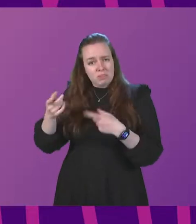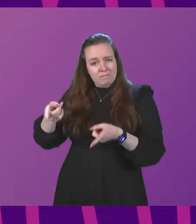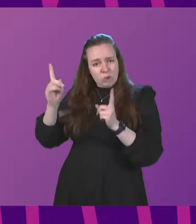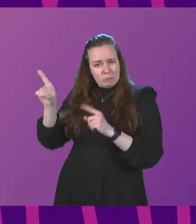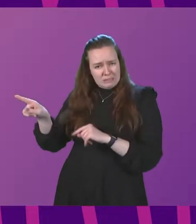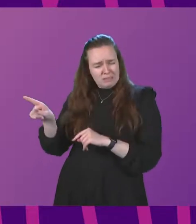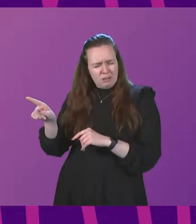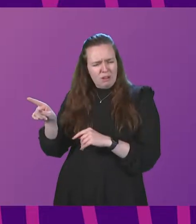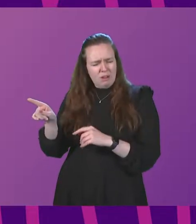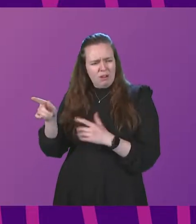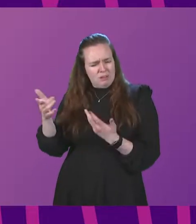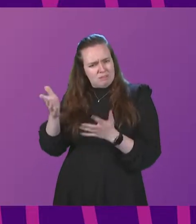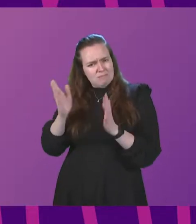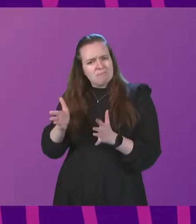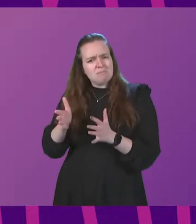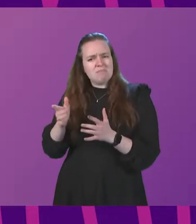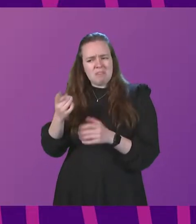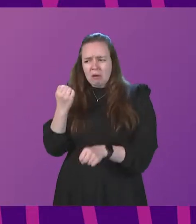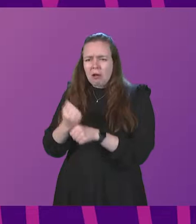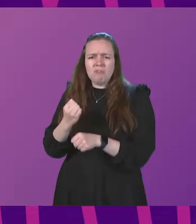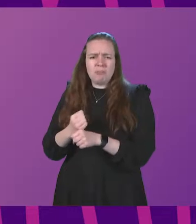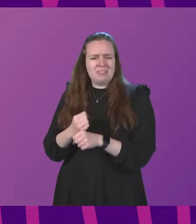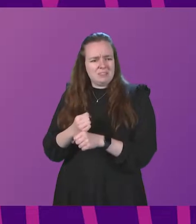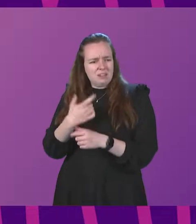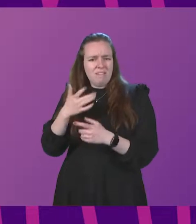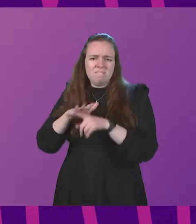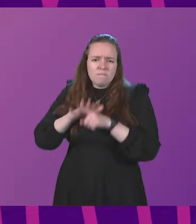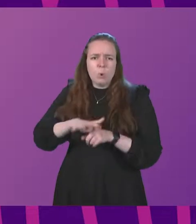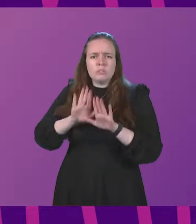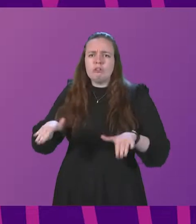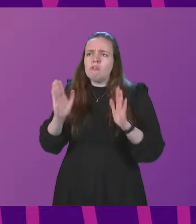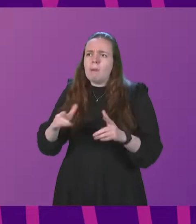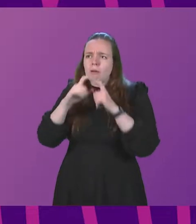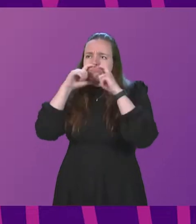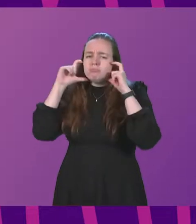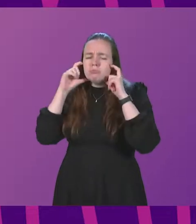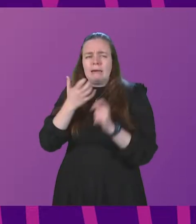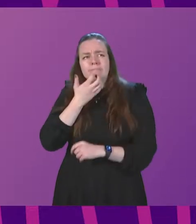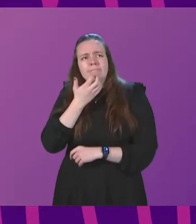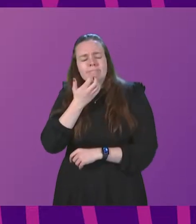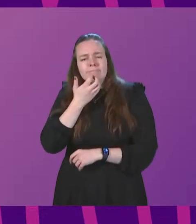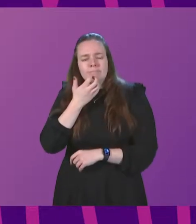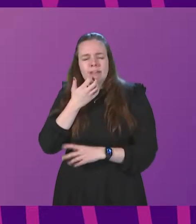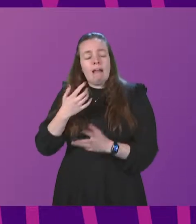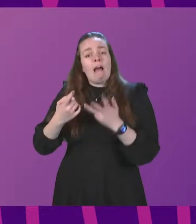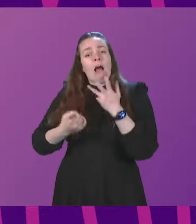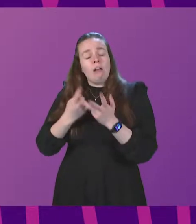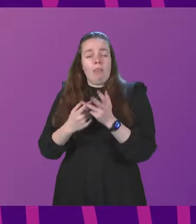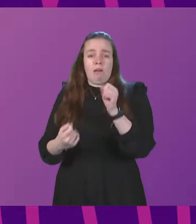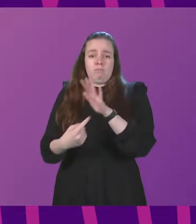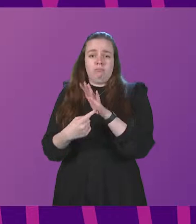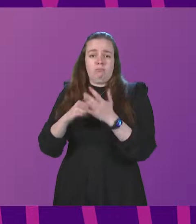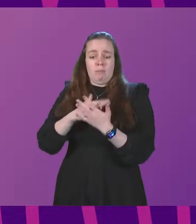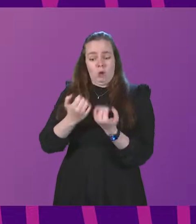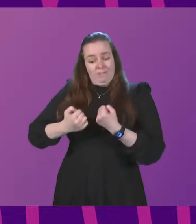not appreciate what the government is putting kids through by keeping this rule in place? Another crucial part of our policy